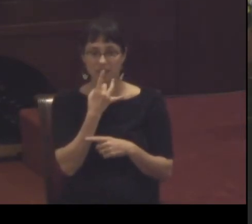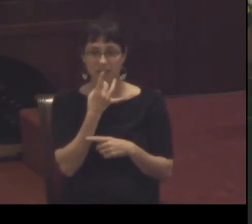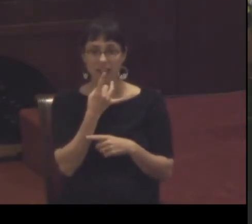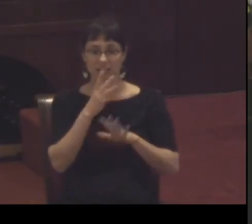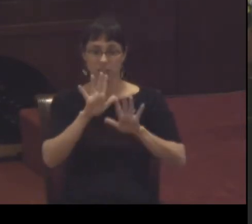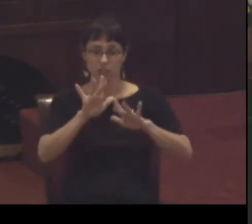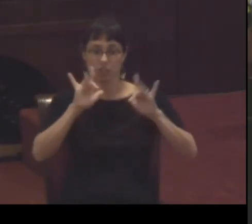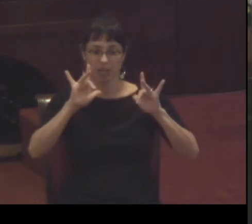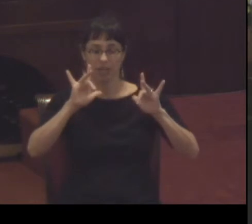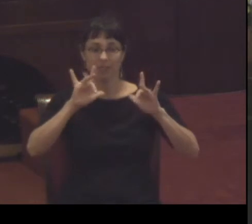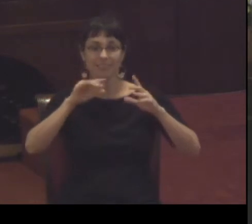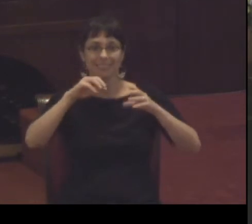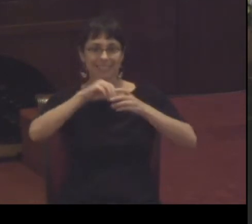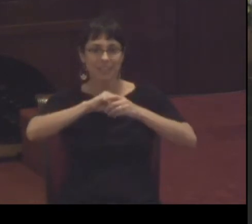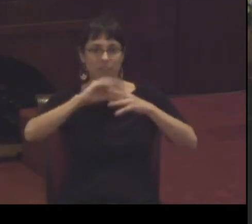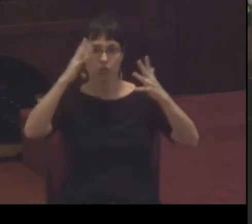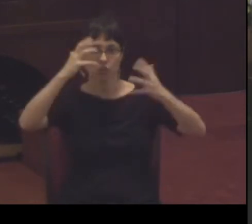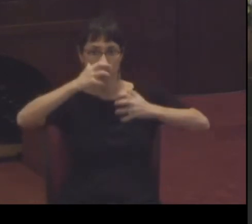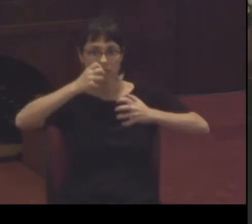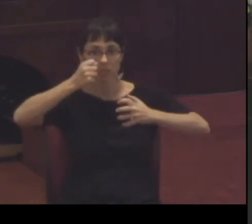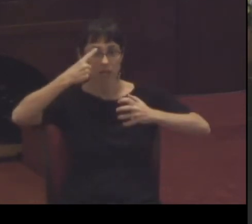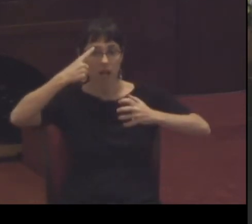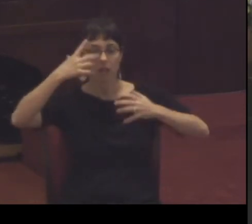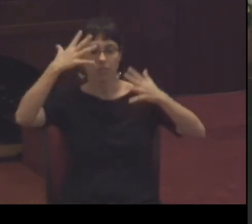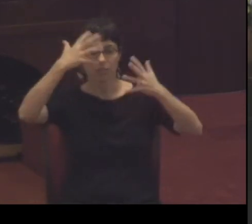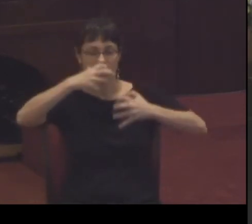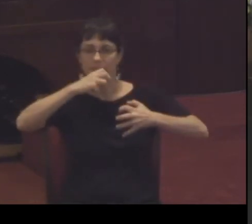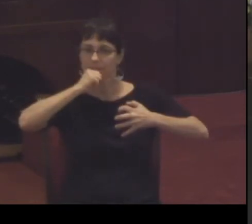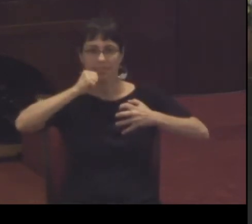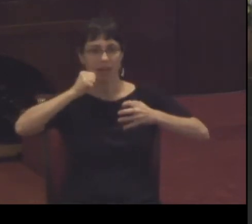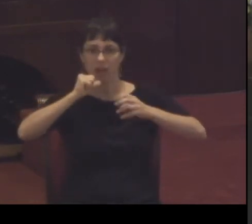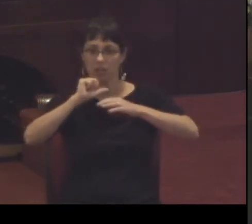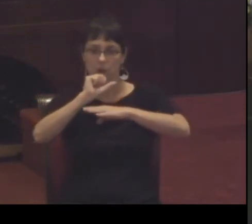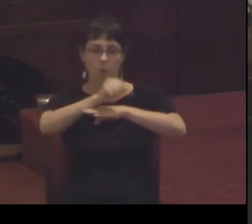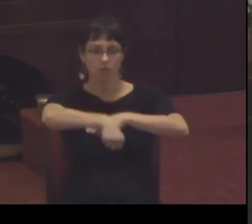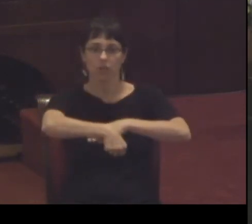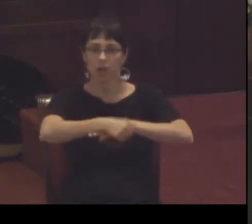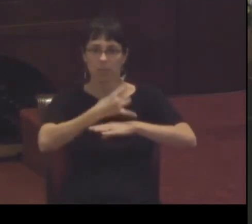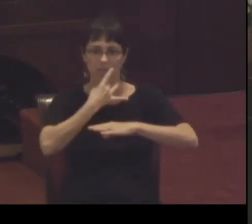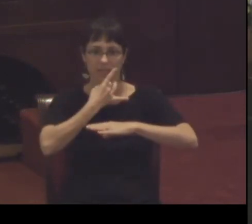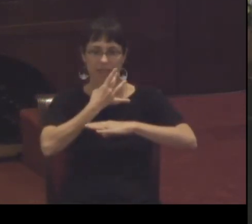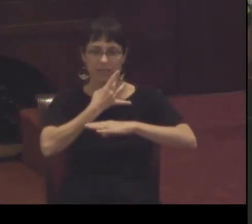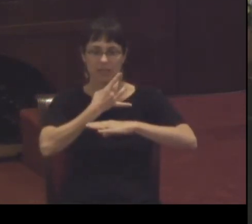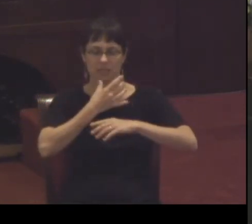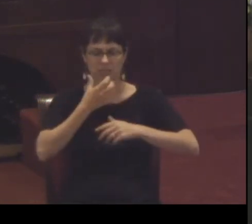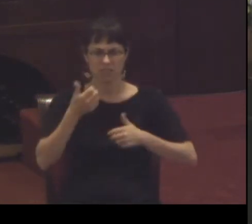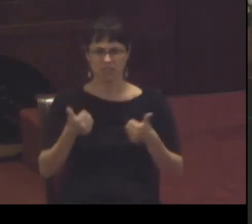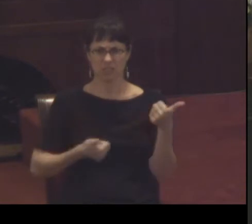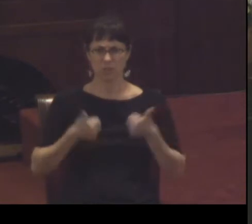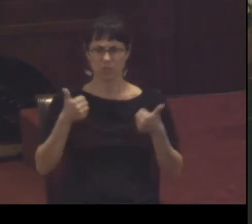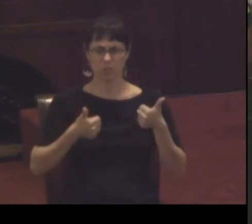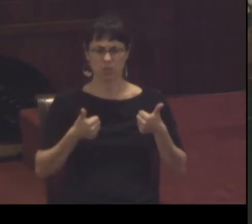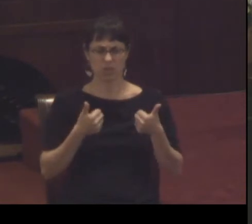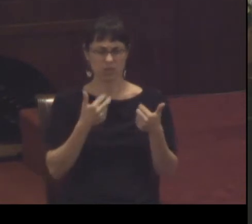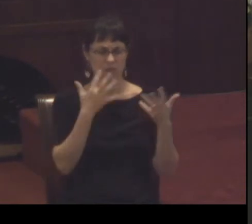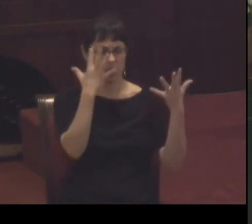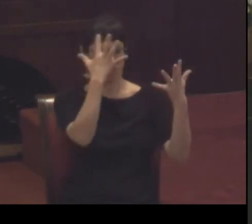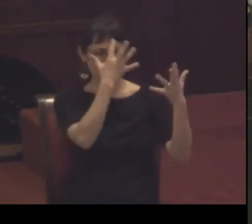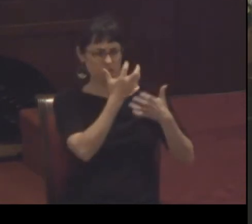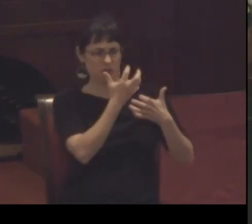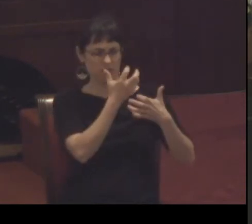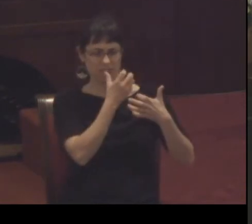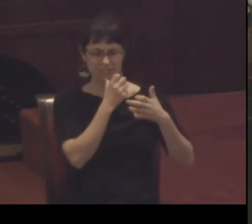overcome it well which one is it? is it that the darkness is unable to comprehend